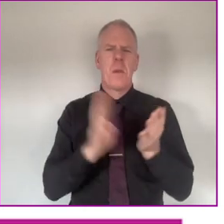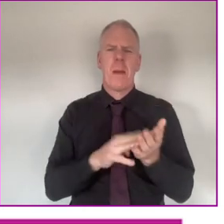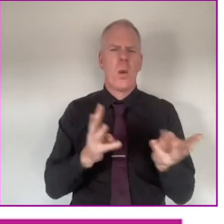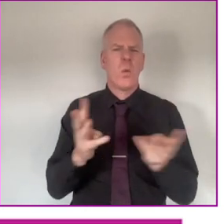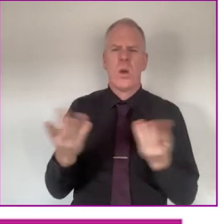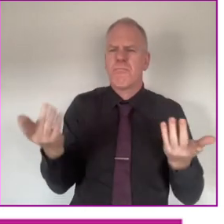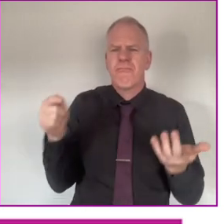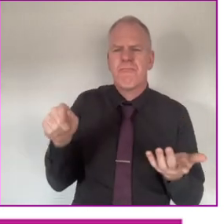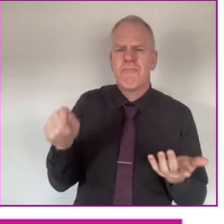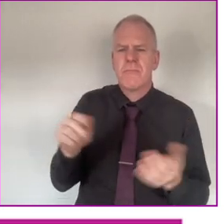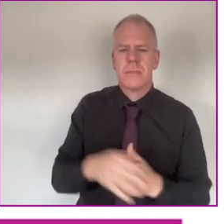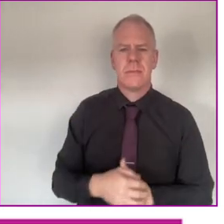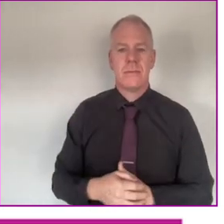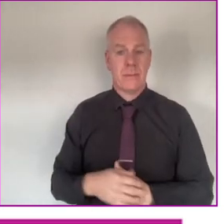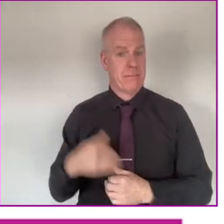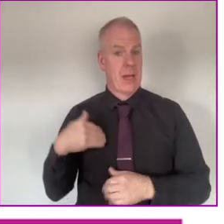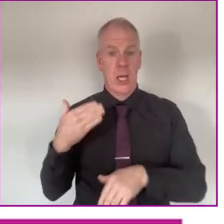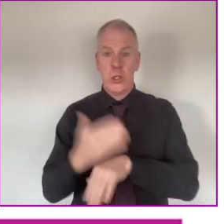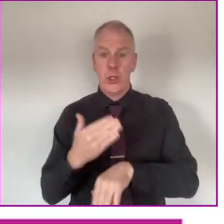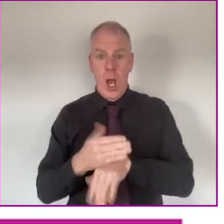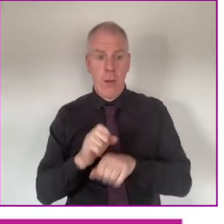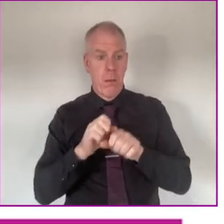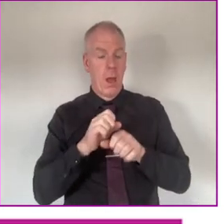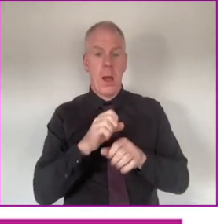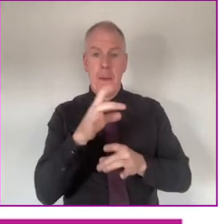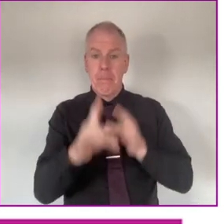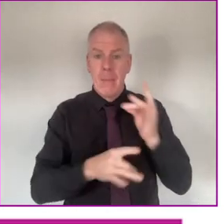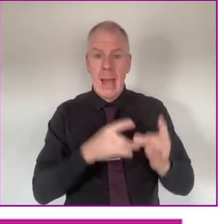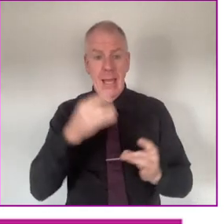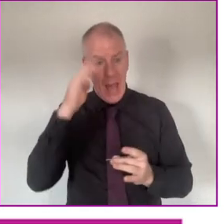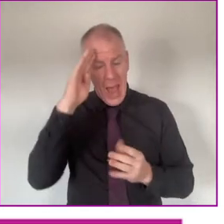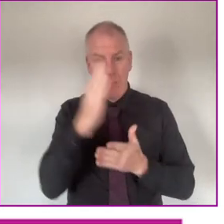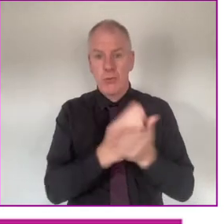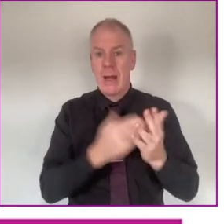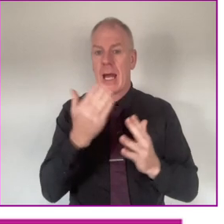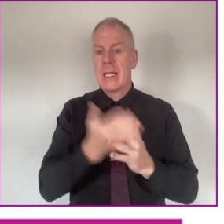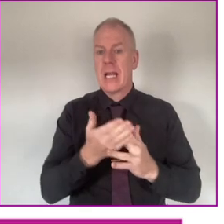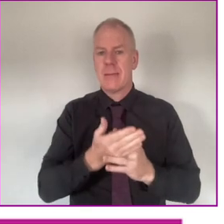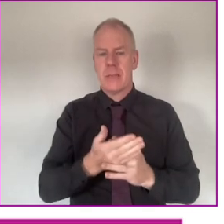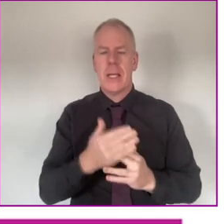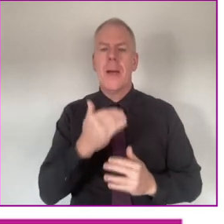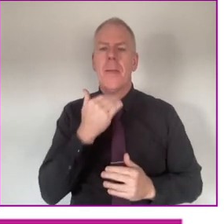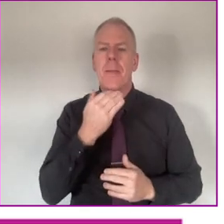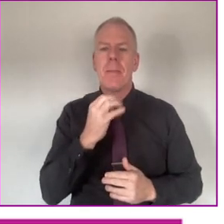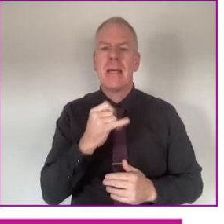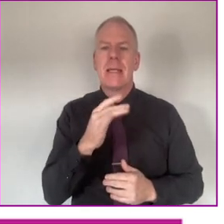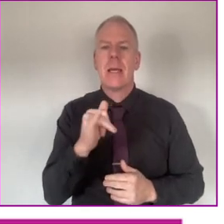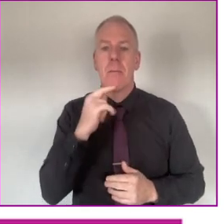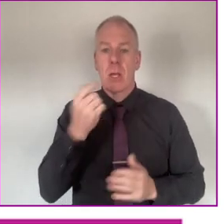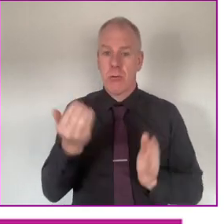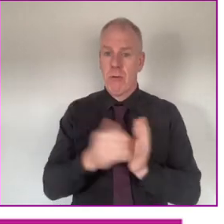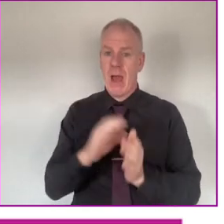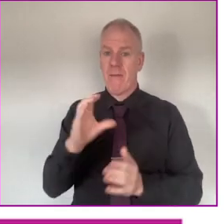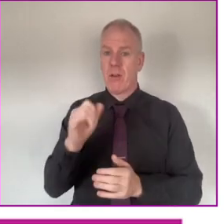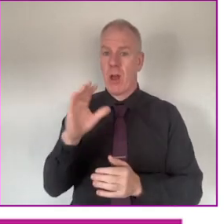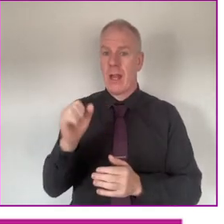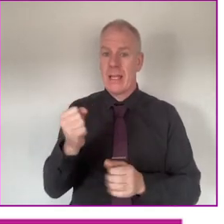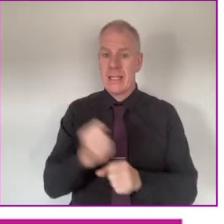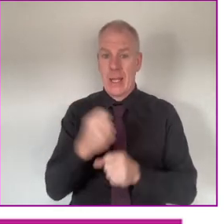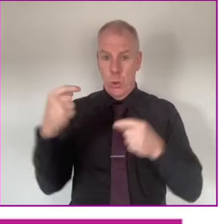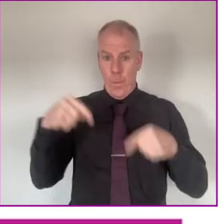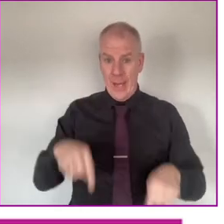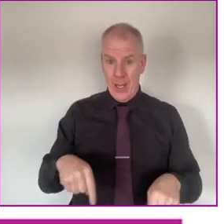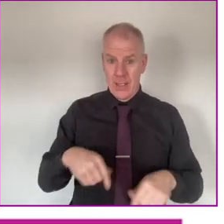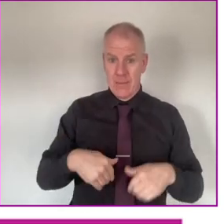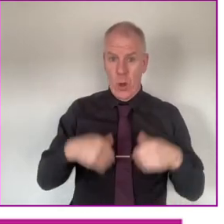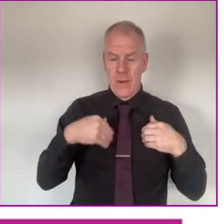What a board member does. It isn't my job to make Irish Rail accessible. More is the pity. Because when I turned up at Connolly Station this morning.